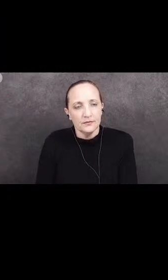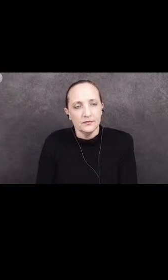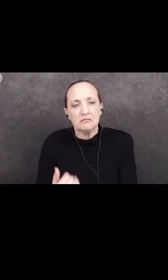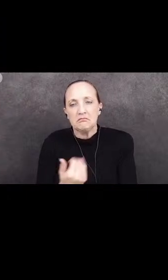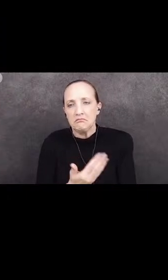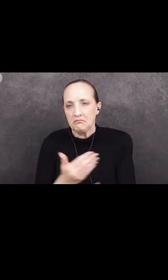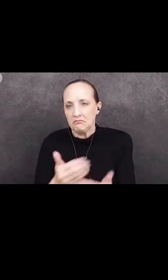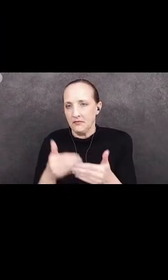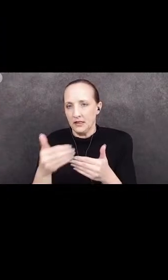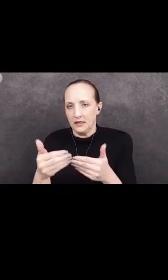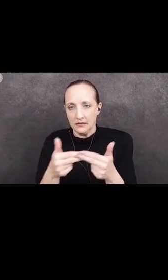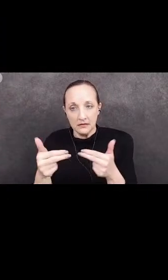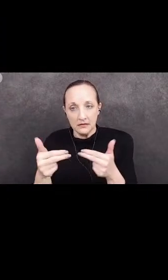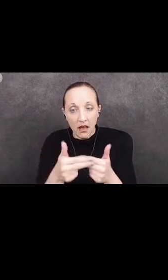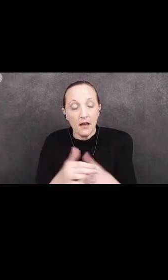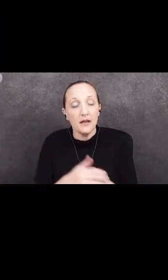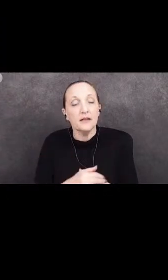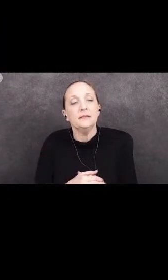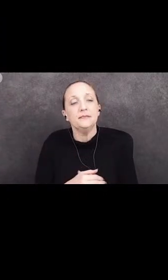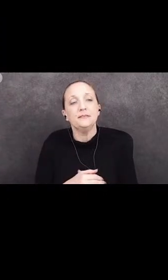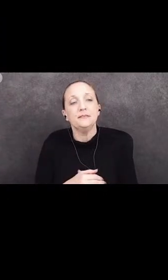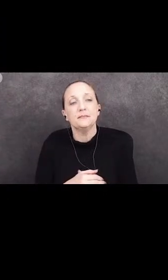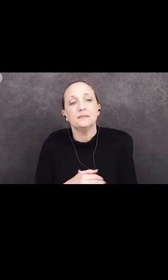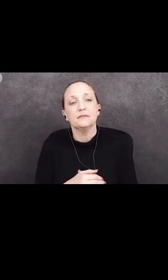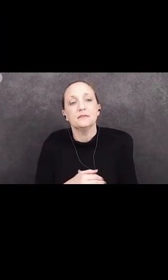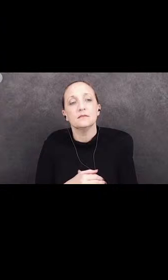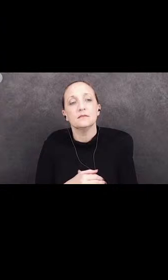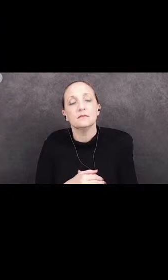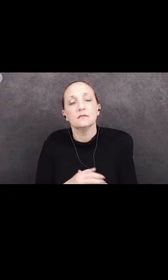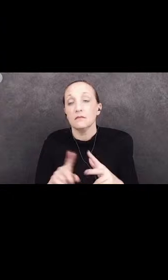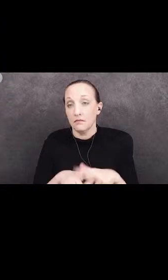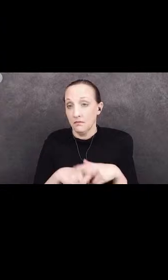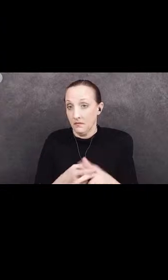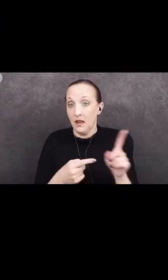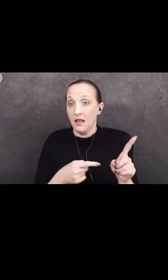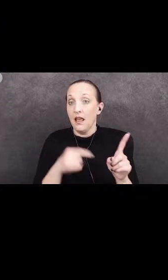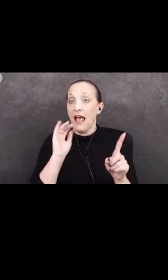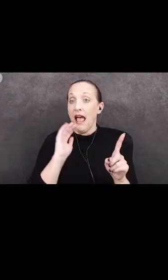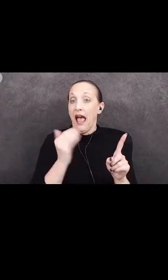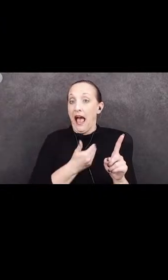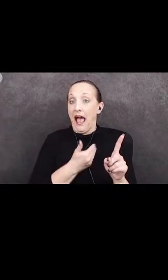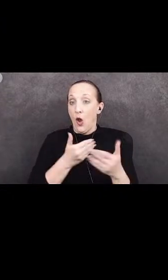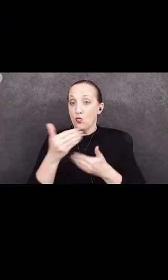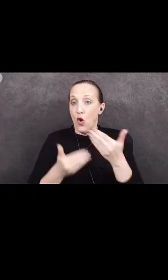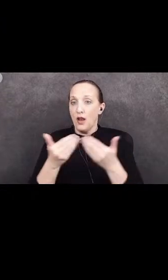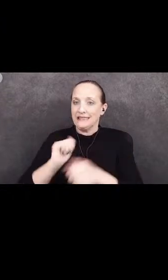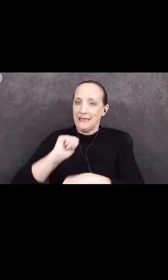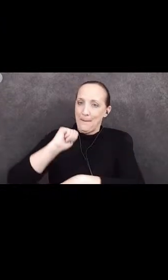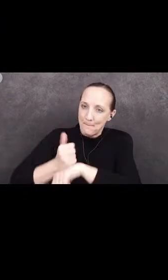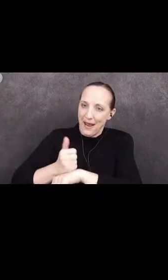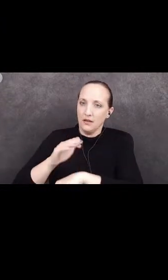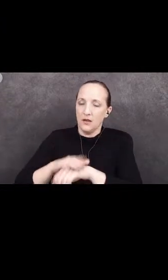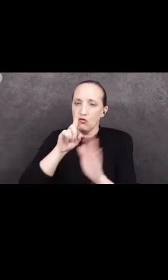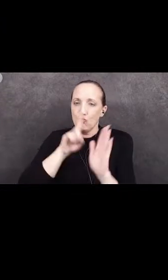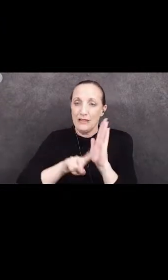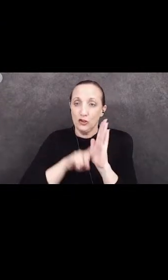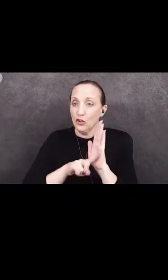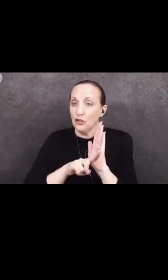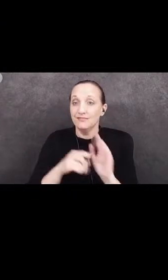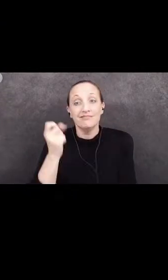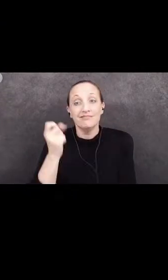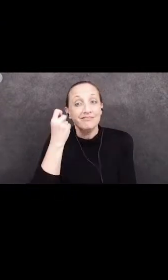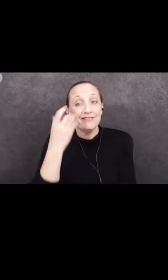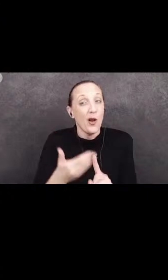So, to begin with, this process is research-based, whereas our previous strategic